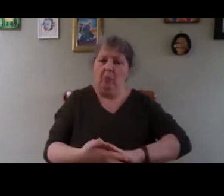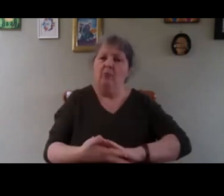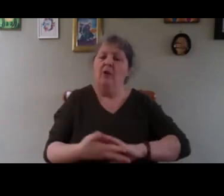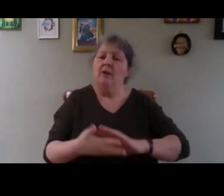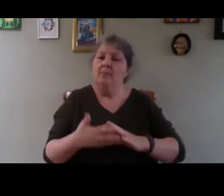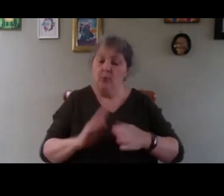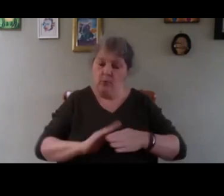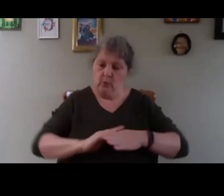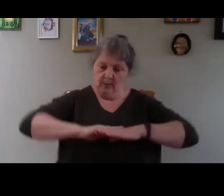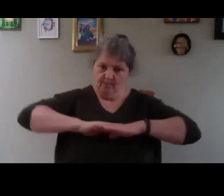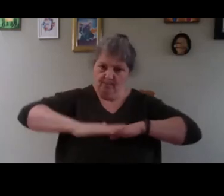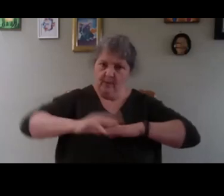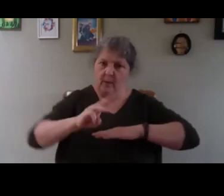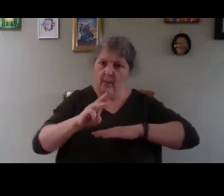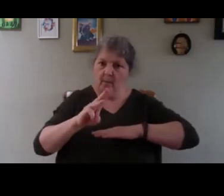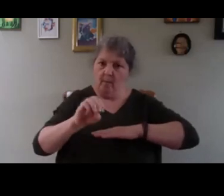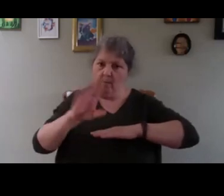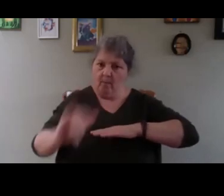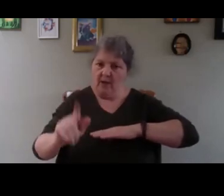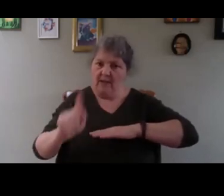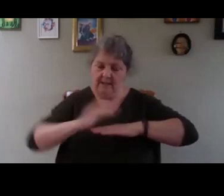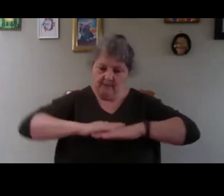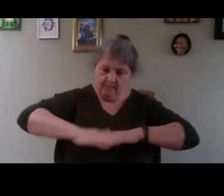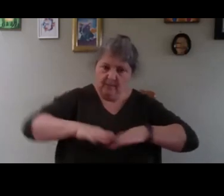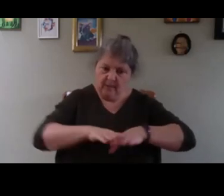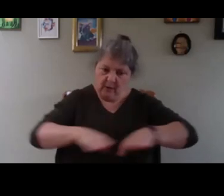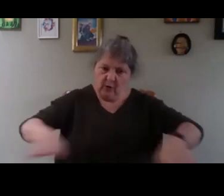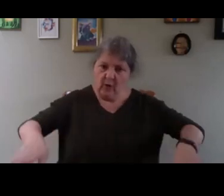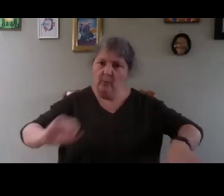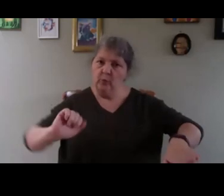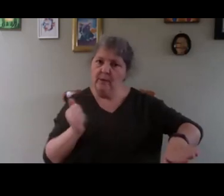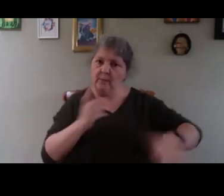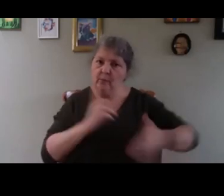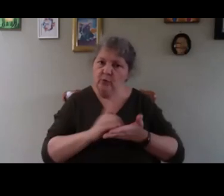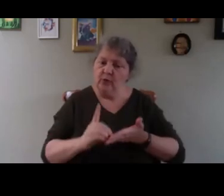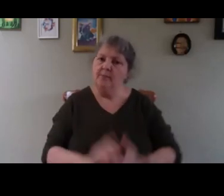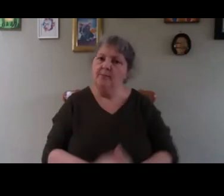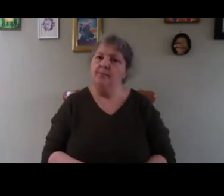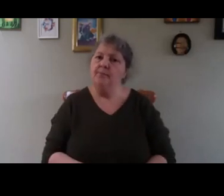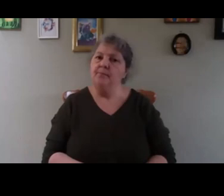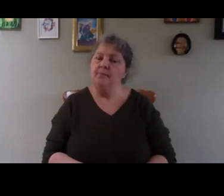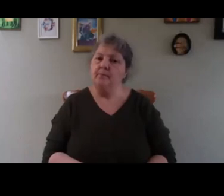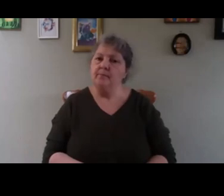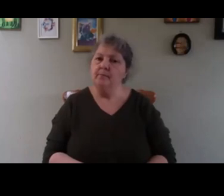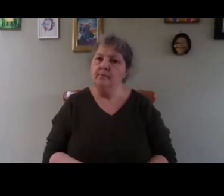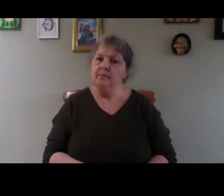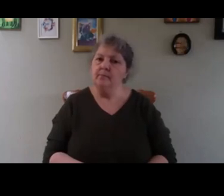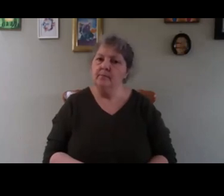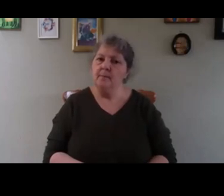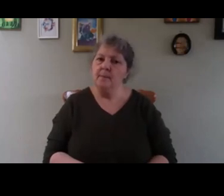you put your polythene. DPM 1200 gauge just to make sure that